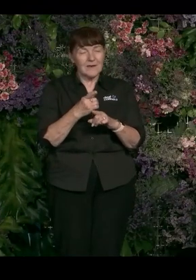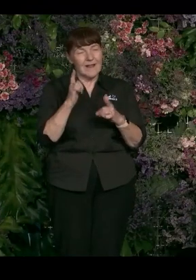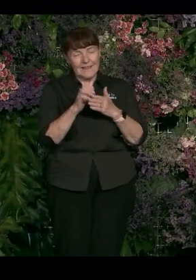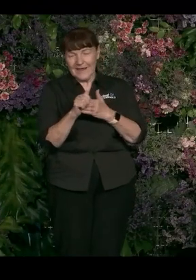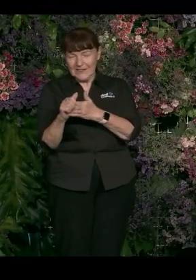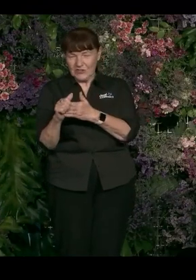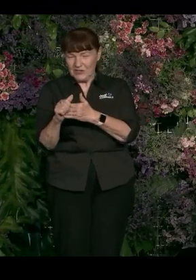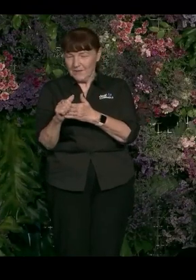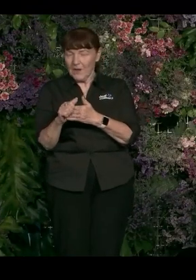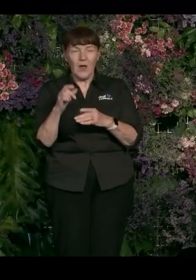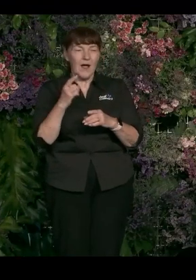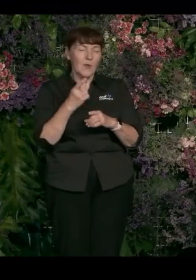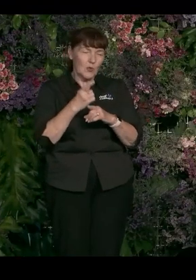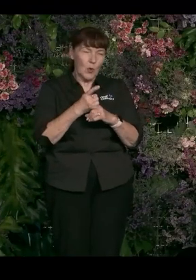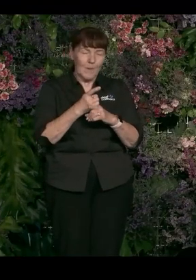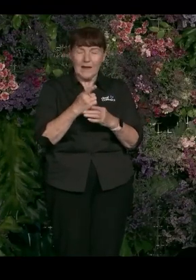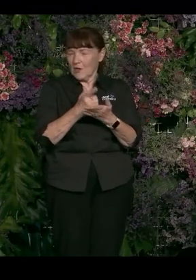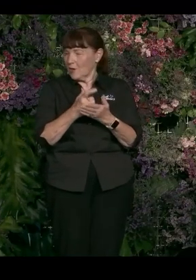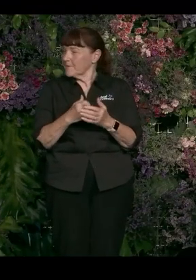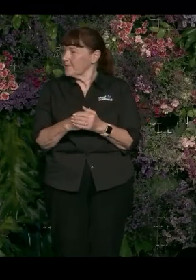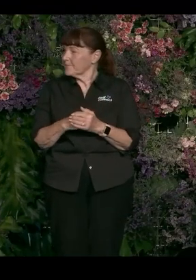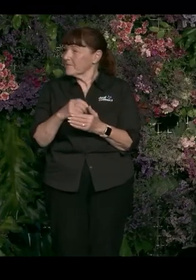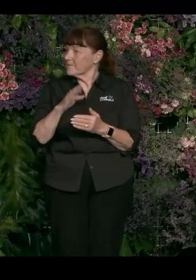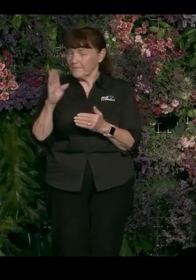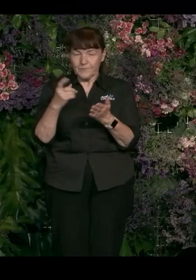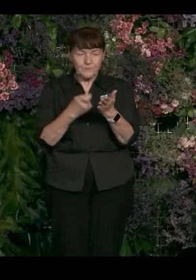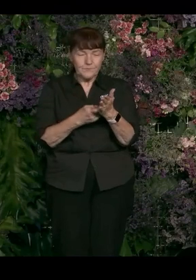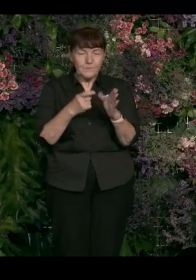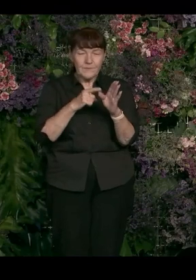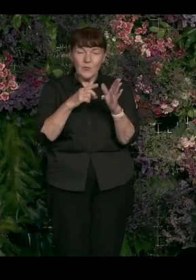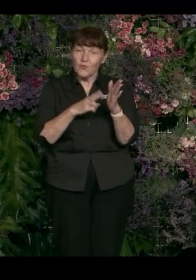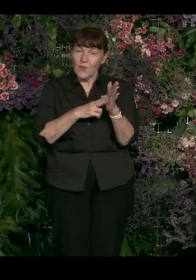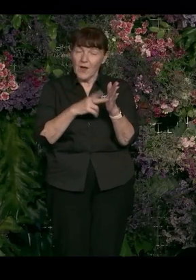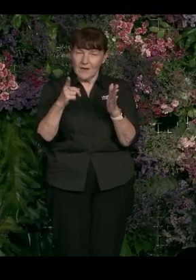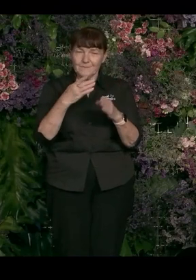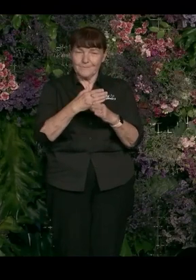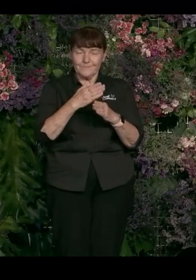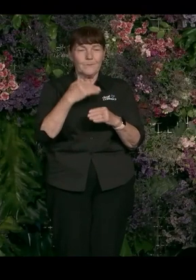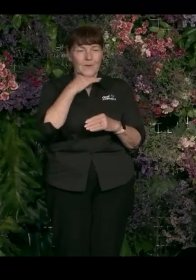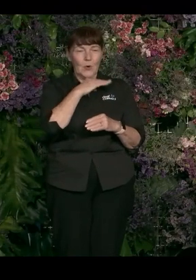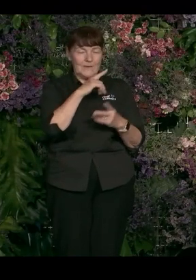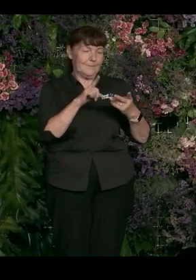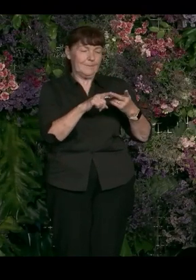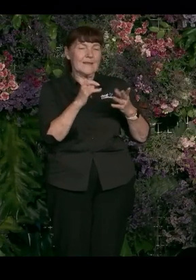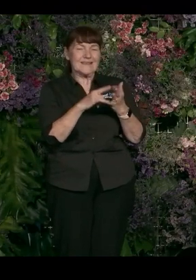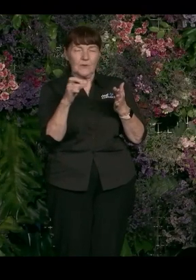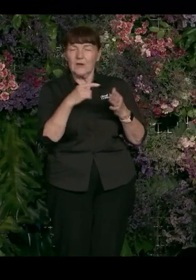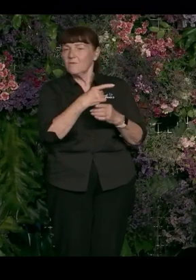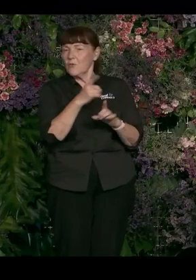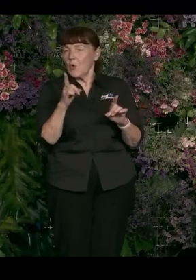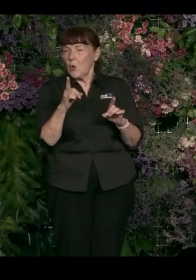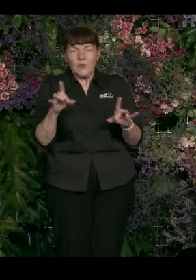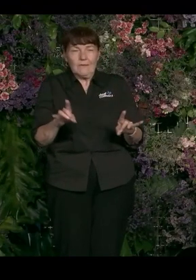talk about in length. Now, Ryan, you're based in Victoria and you're a Deputy Secretary. So for those who